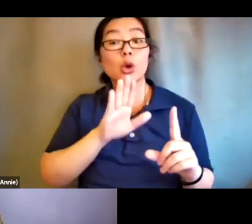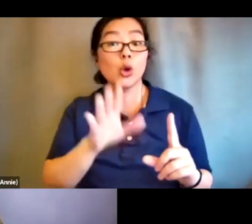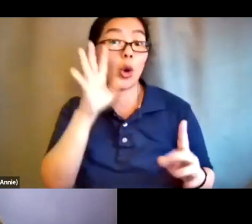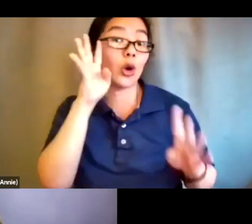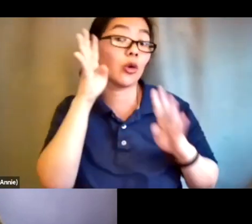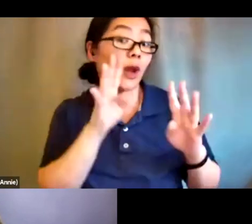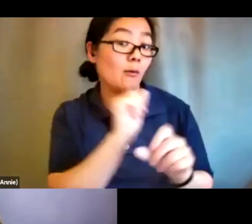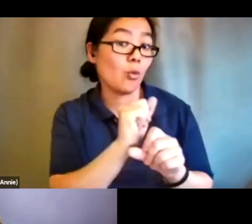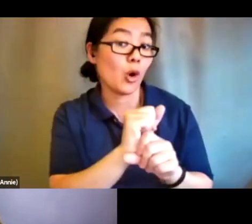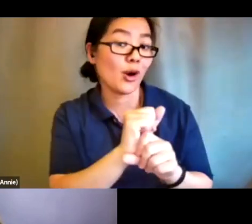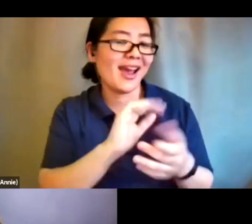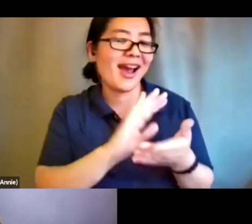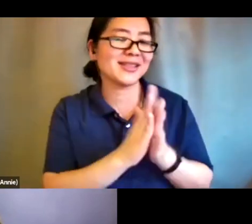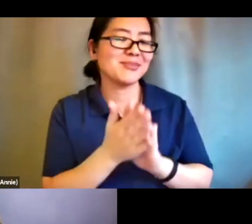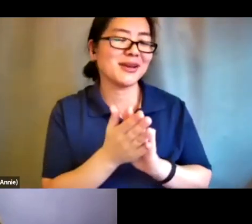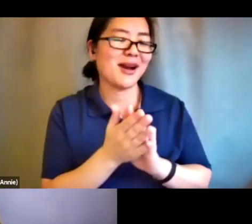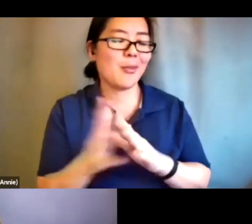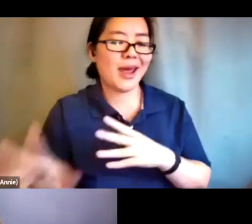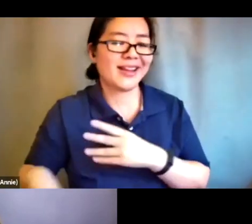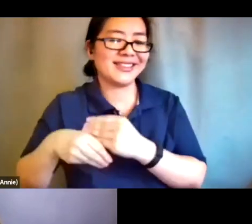of your sexual expression